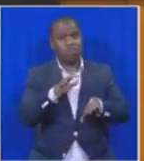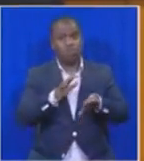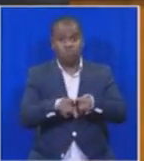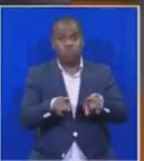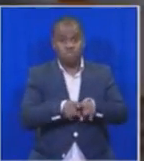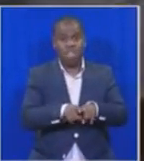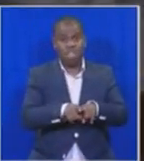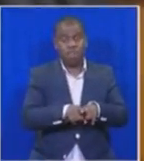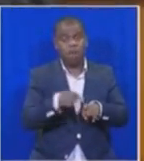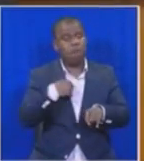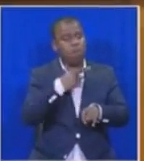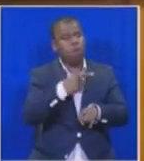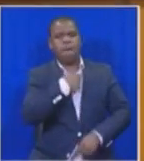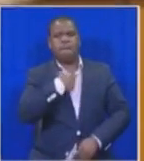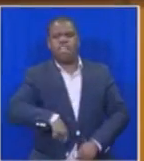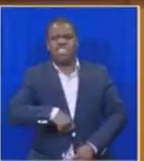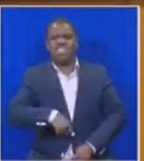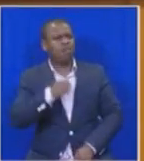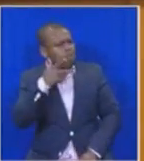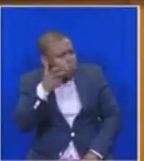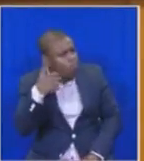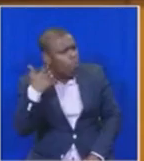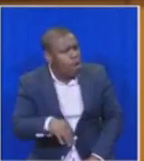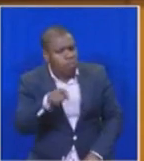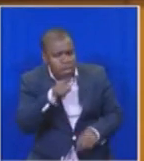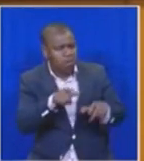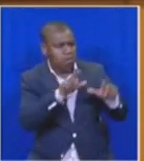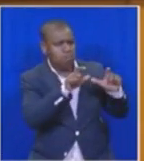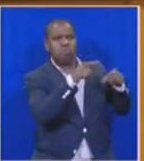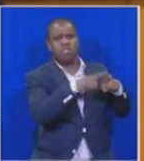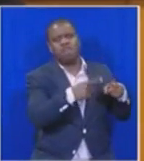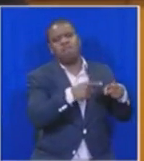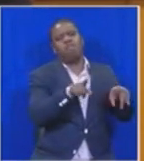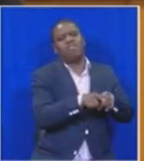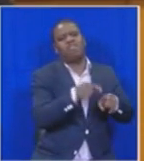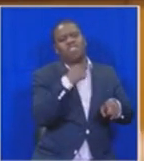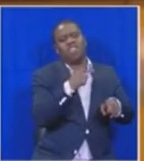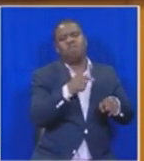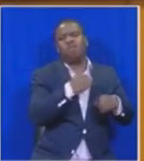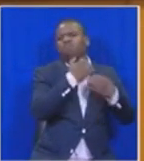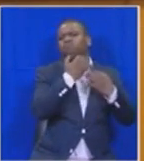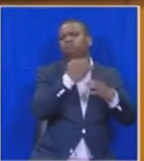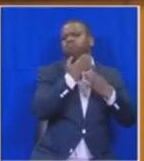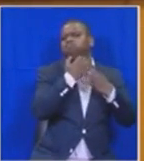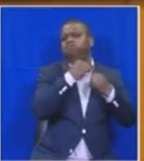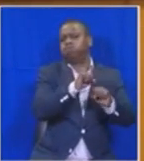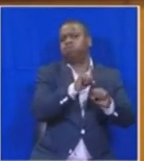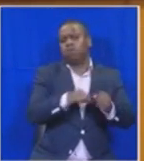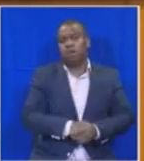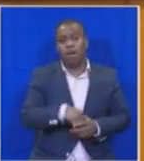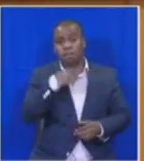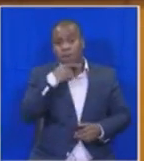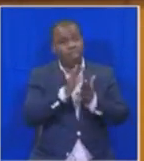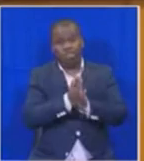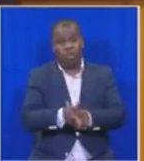statement was in his personal capacity, and that the cabinet deeply regretted his statement. But the damage was done,